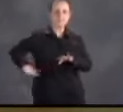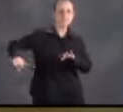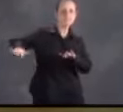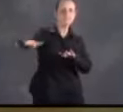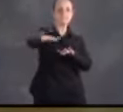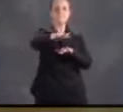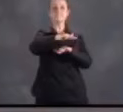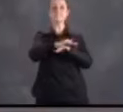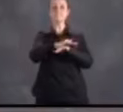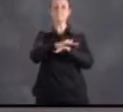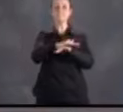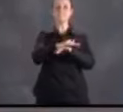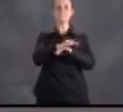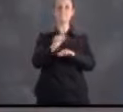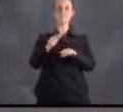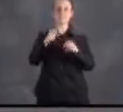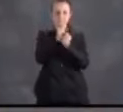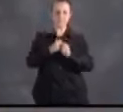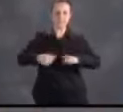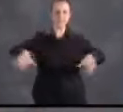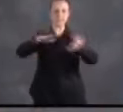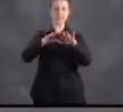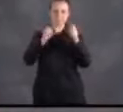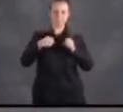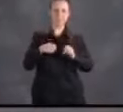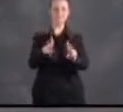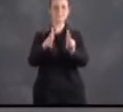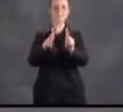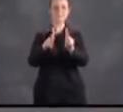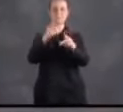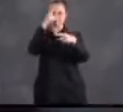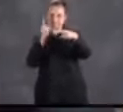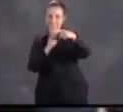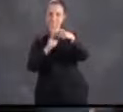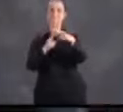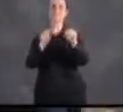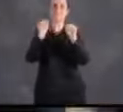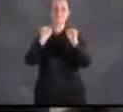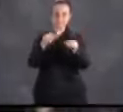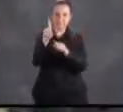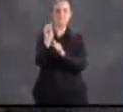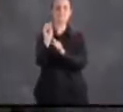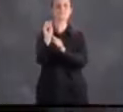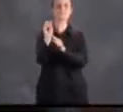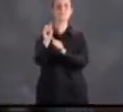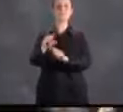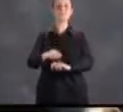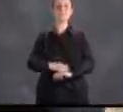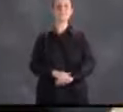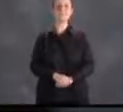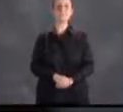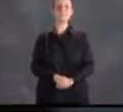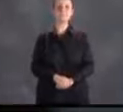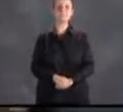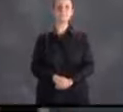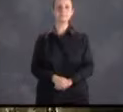Houston and the surrounding region, this is a land of opportunity and can-do spirit.